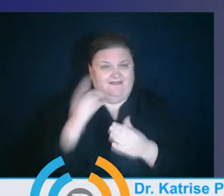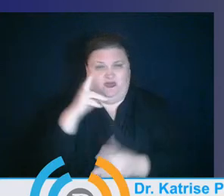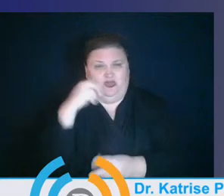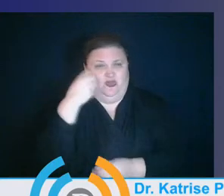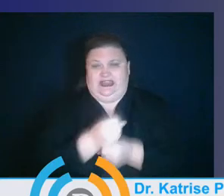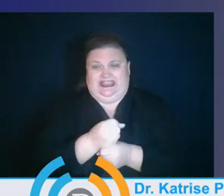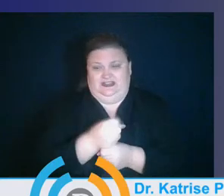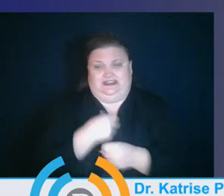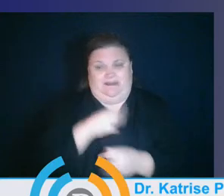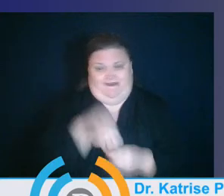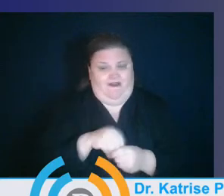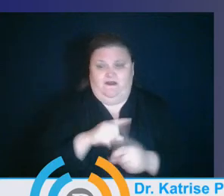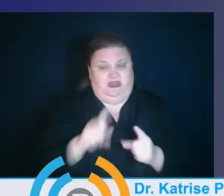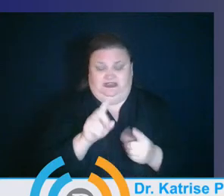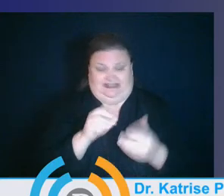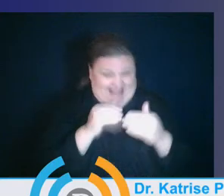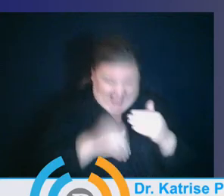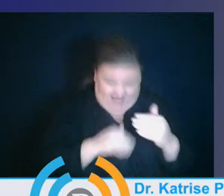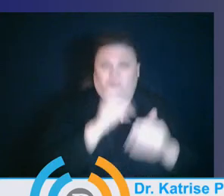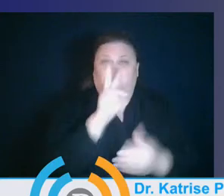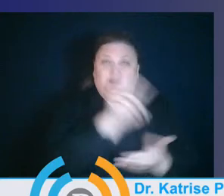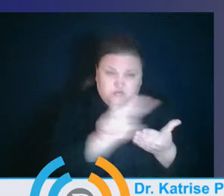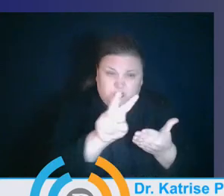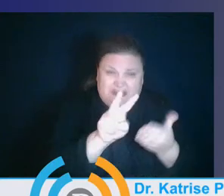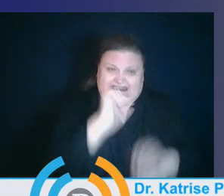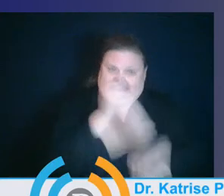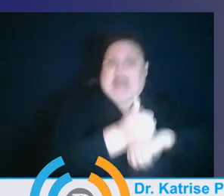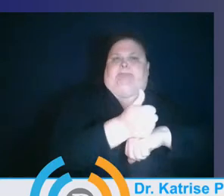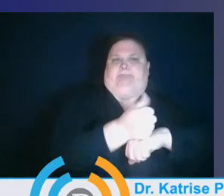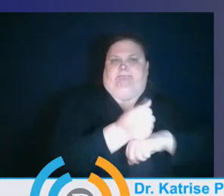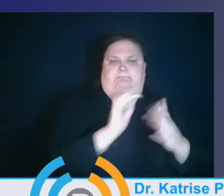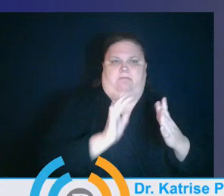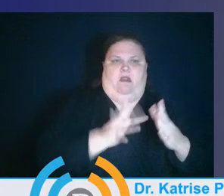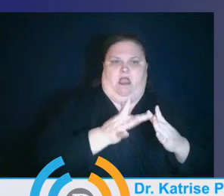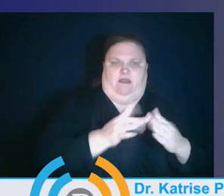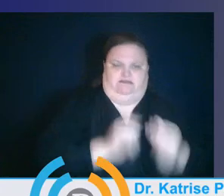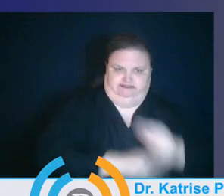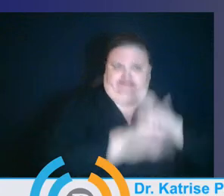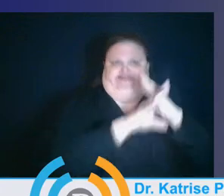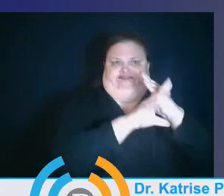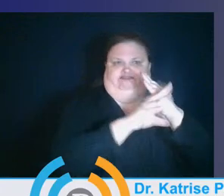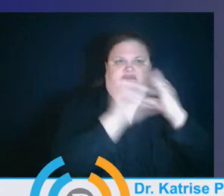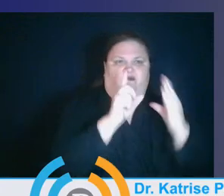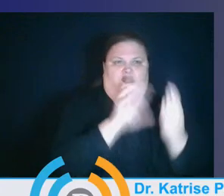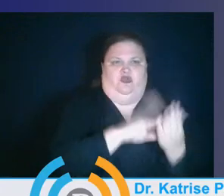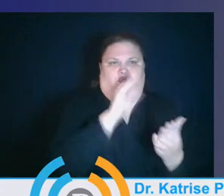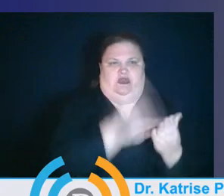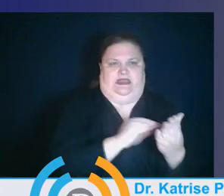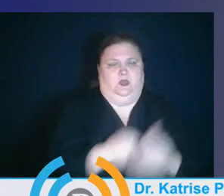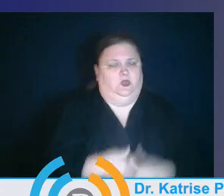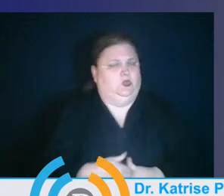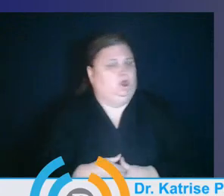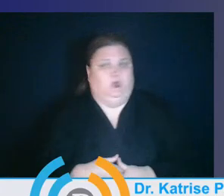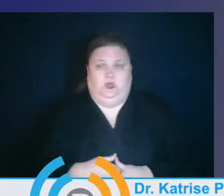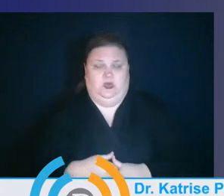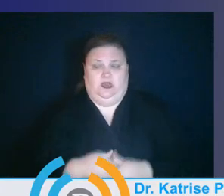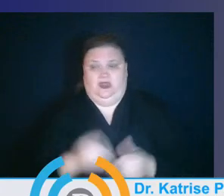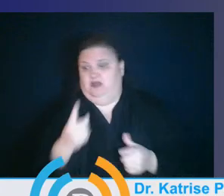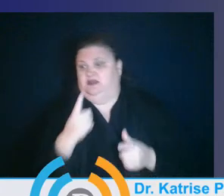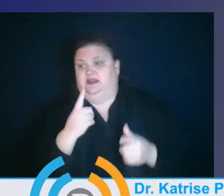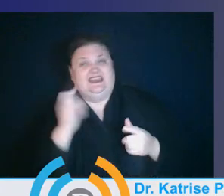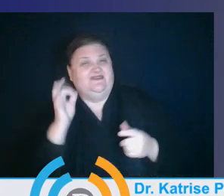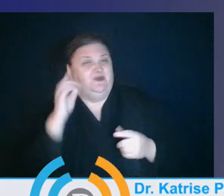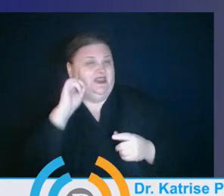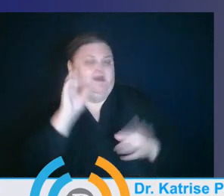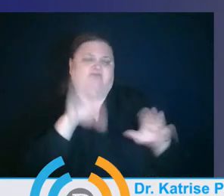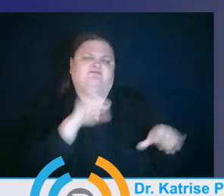So it's hard for me to nap for going forward to swallow. Oh, well, you know, we can't, we don't have time to do these things. Yes, we do. It's about what